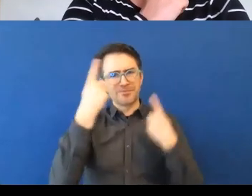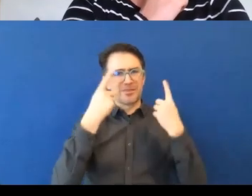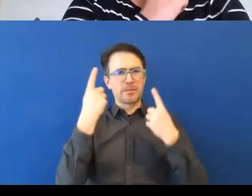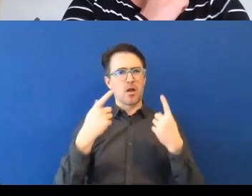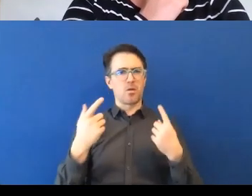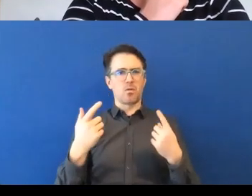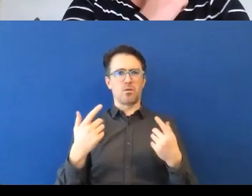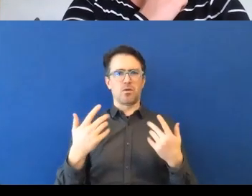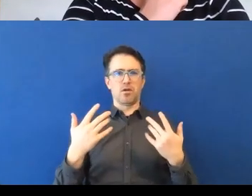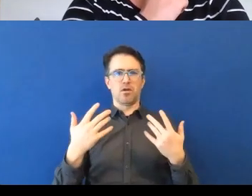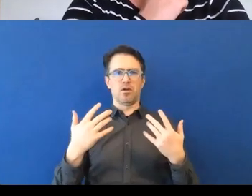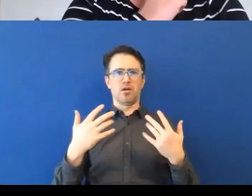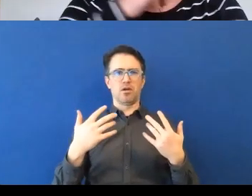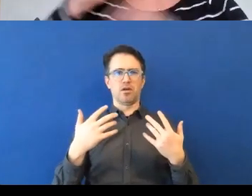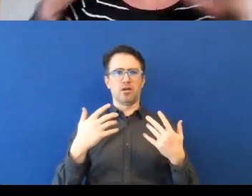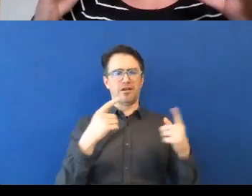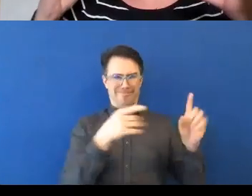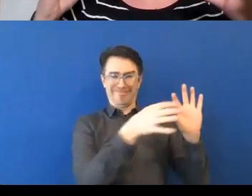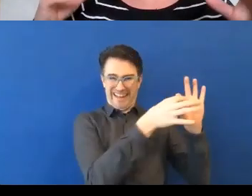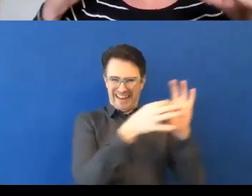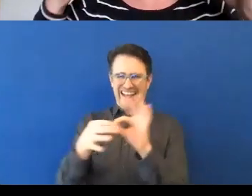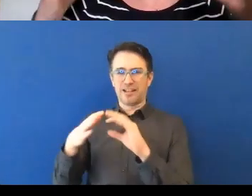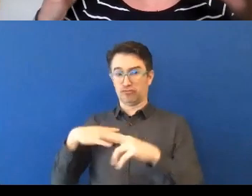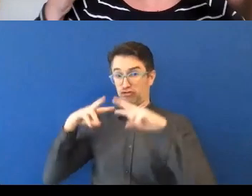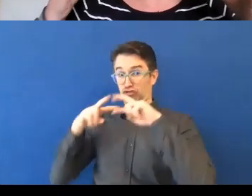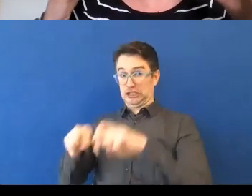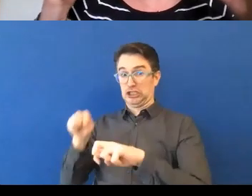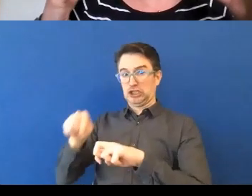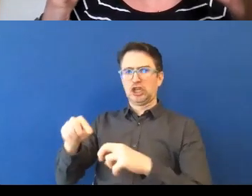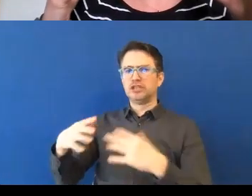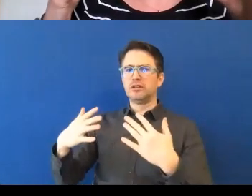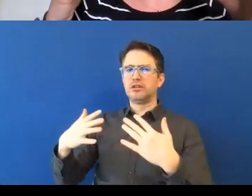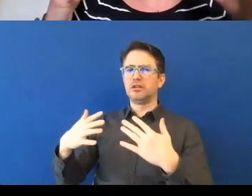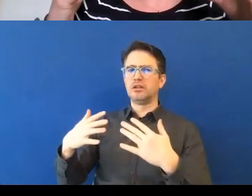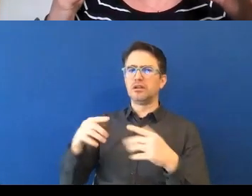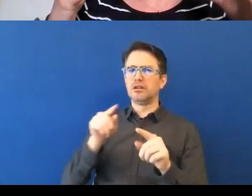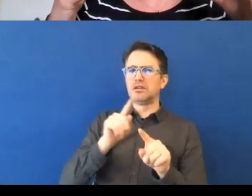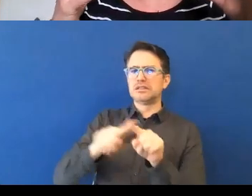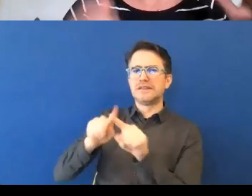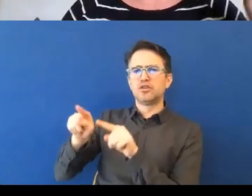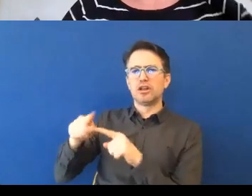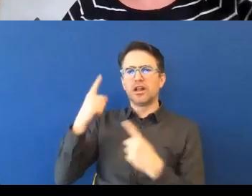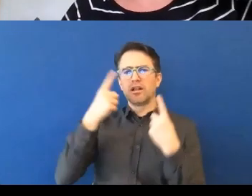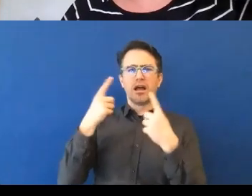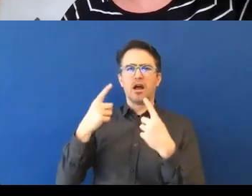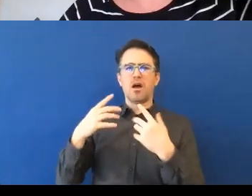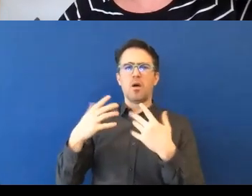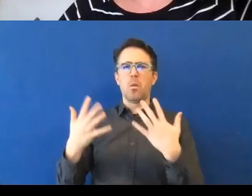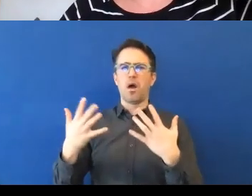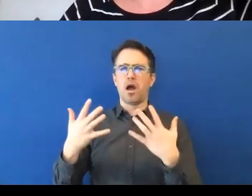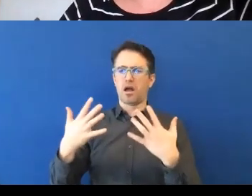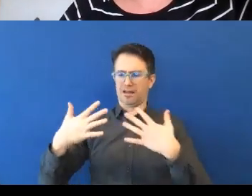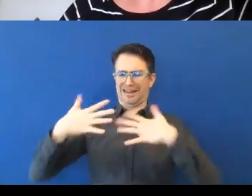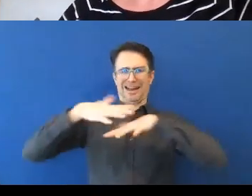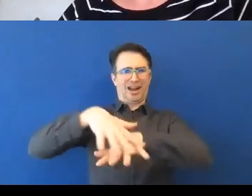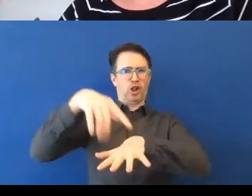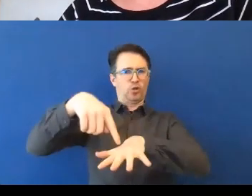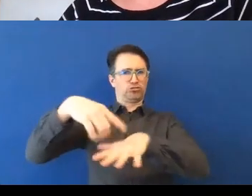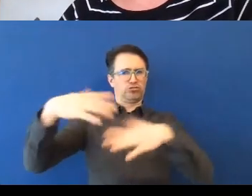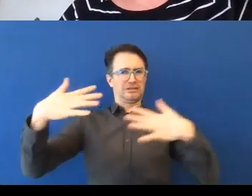minoritized races that are within your organization, so you want to improve representation in your organization, there are two things that work.